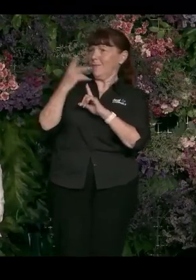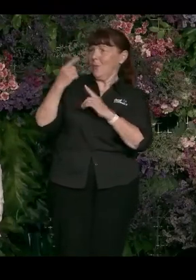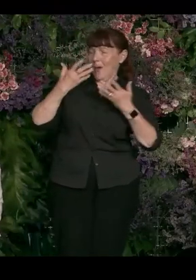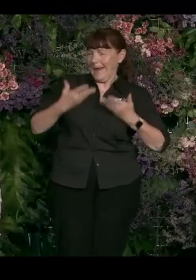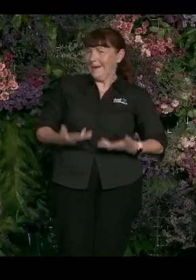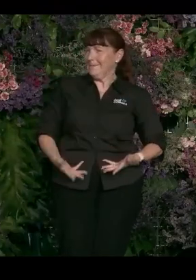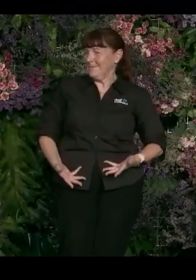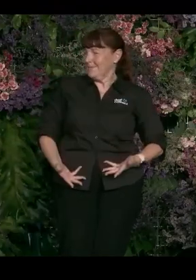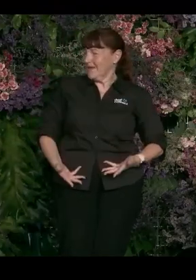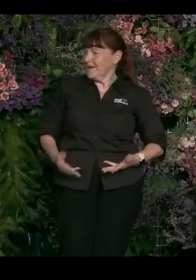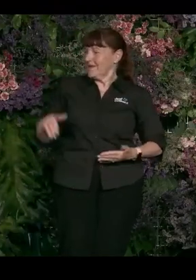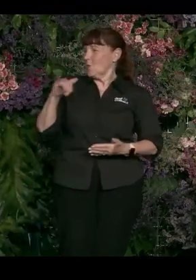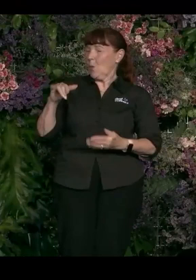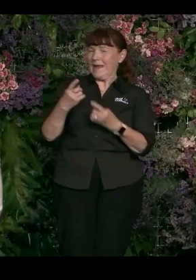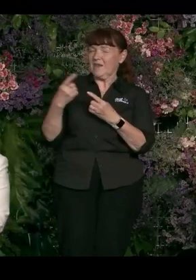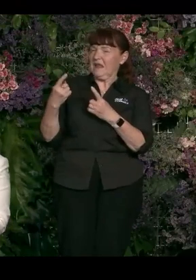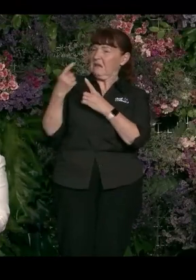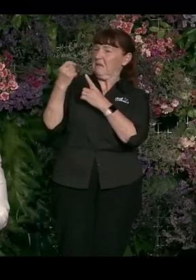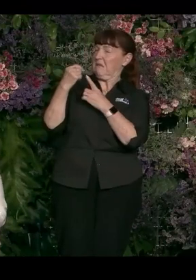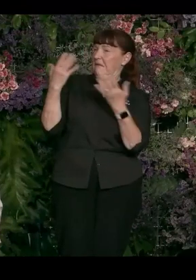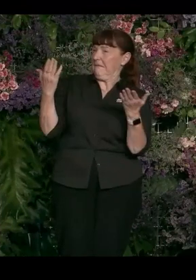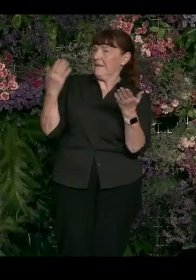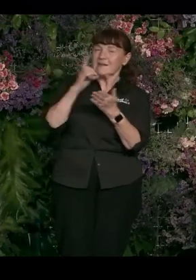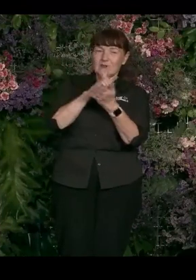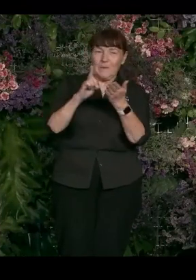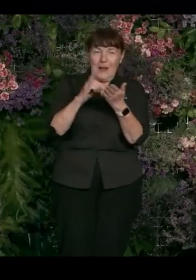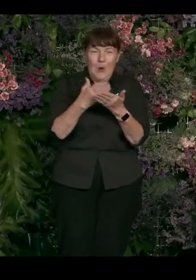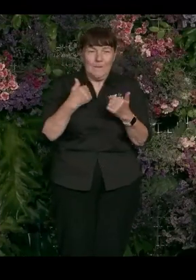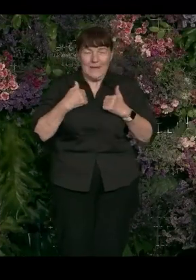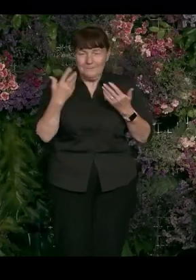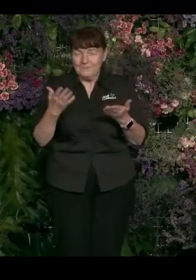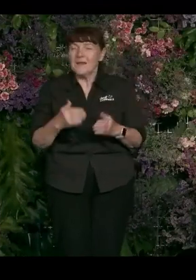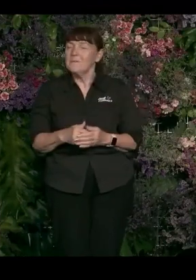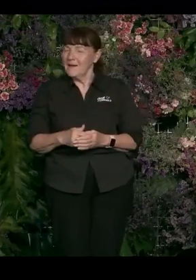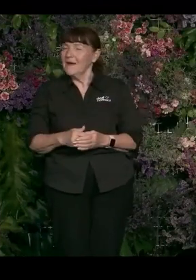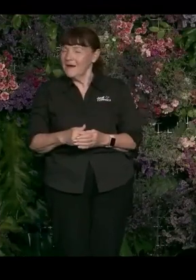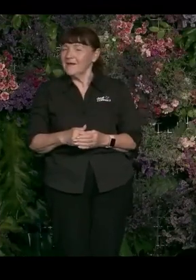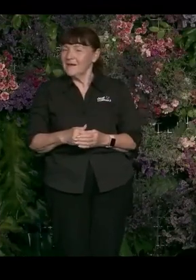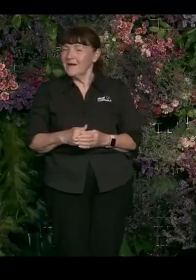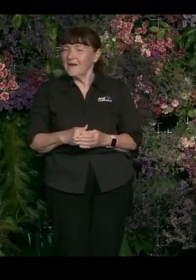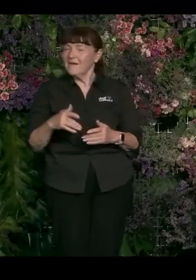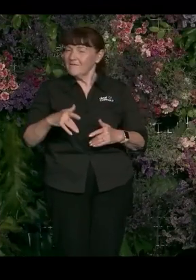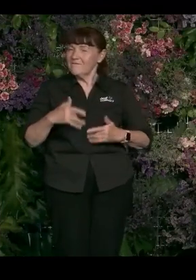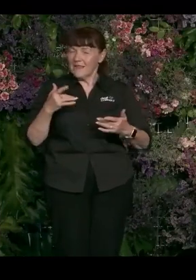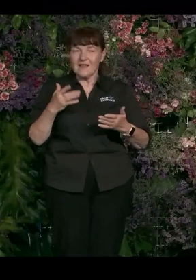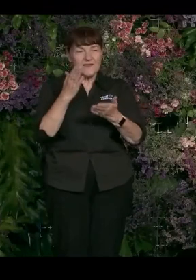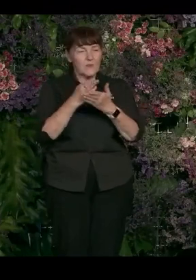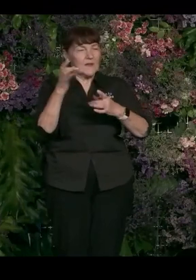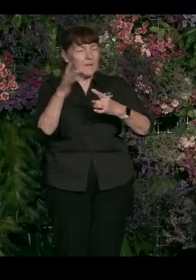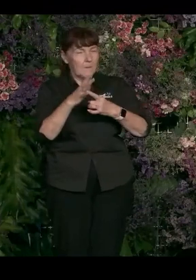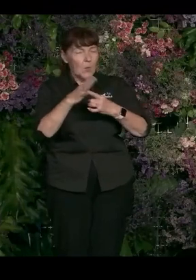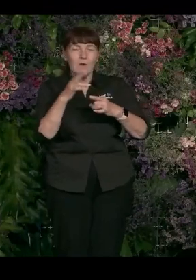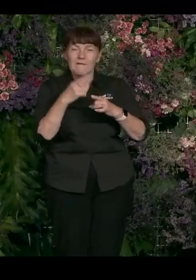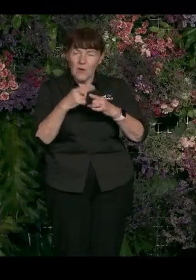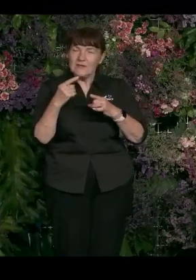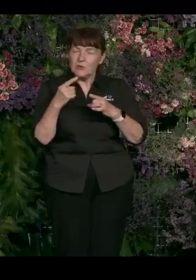am as to which thing's been considered to be discriminated against. On the whole, I find that it's really important for us to keep